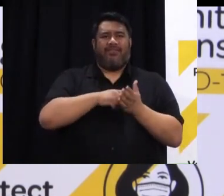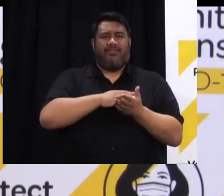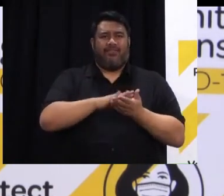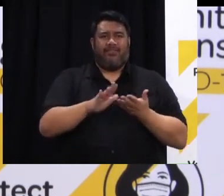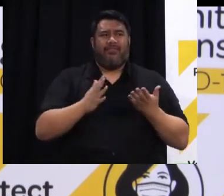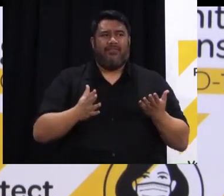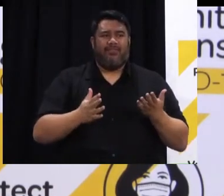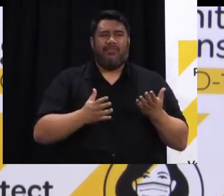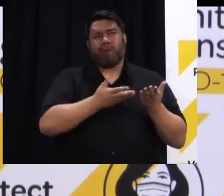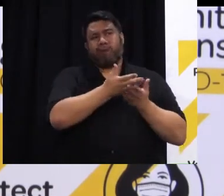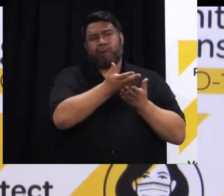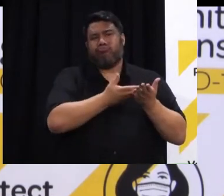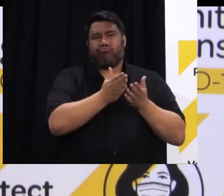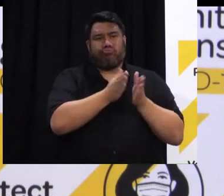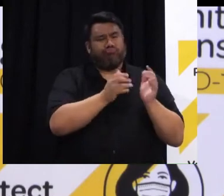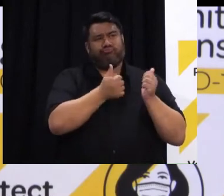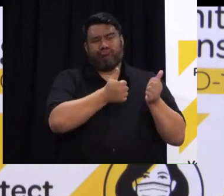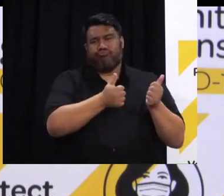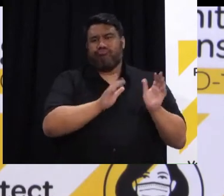at every element of this arrangement